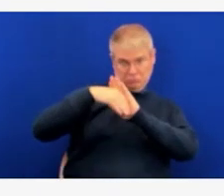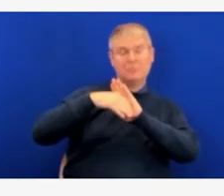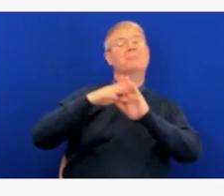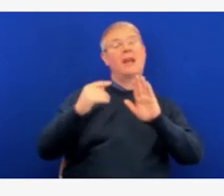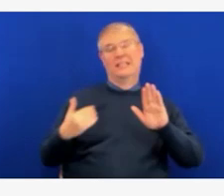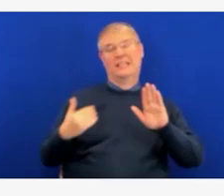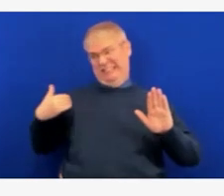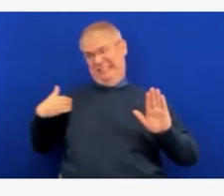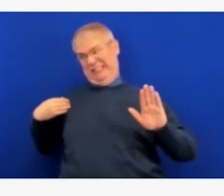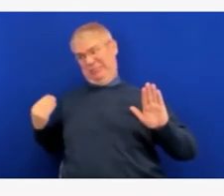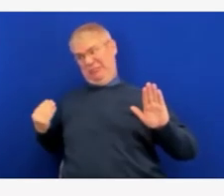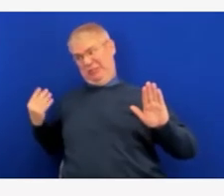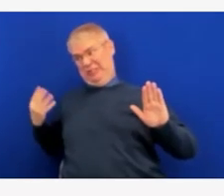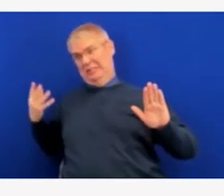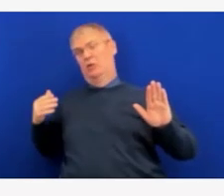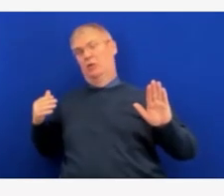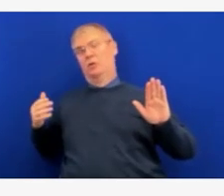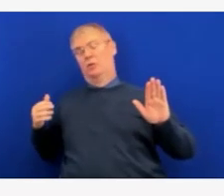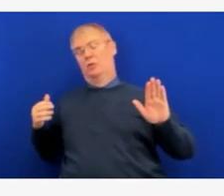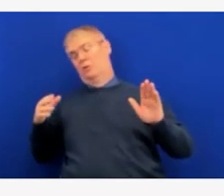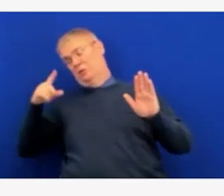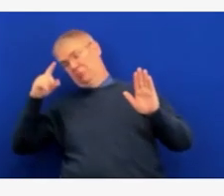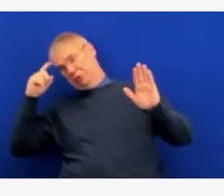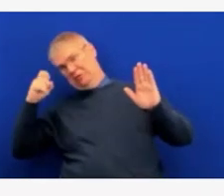eastern Idaho, so we're keeping a watchful eye.